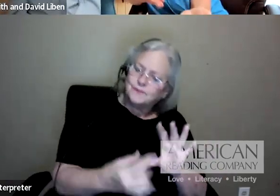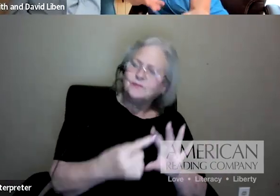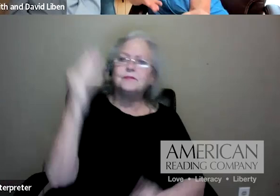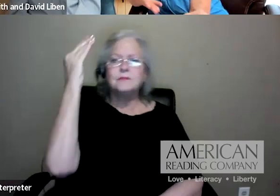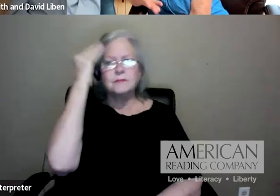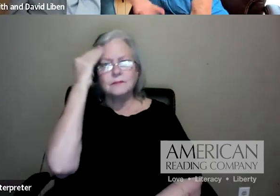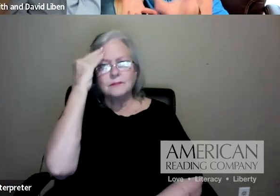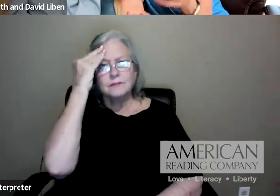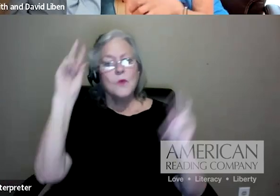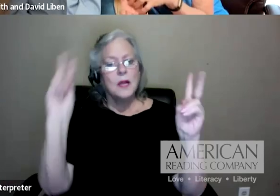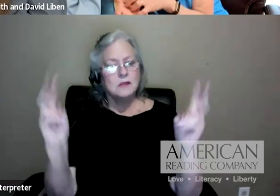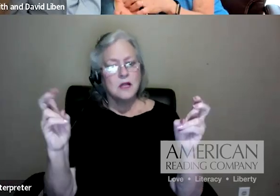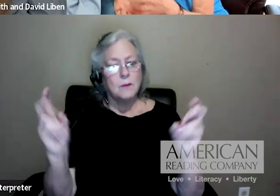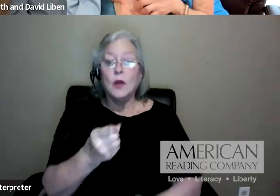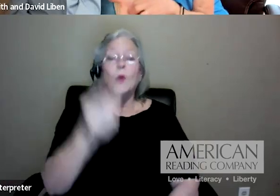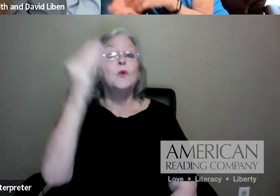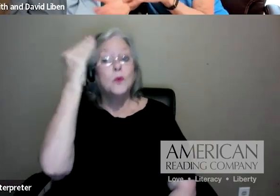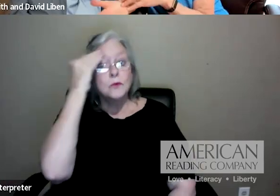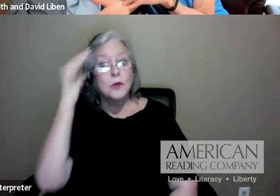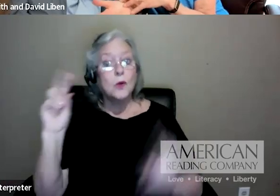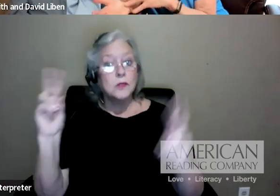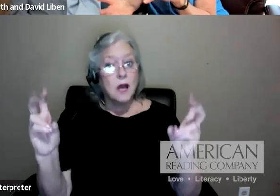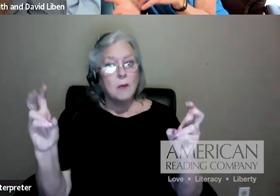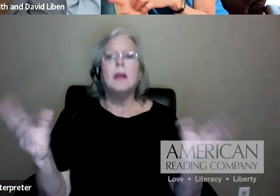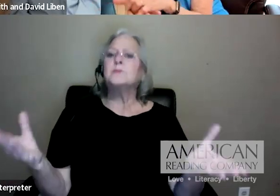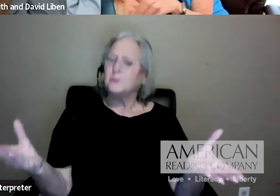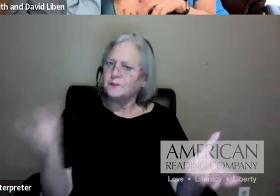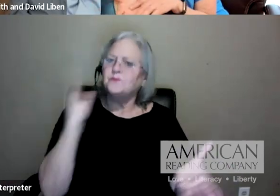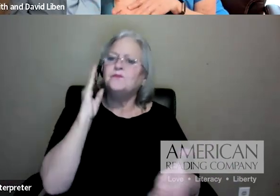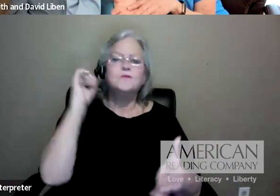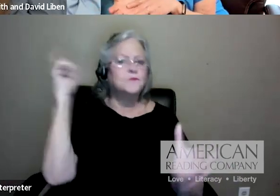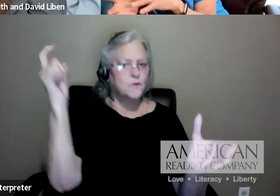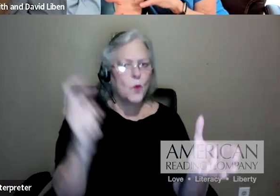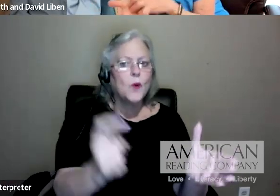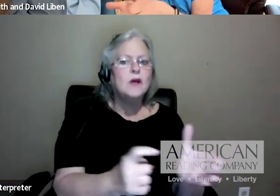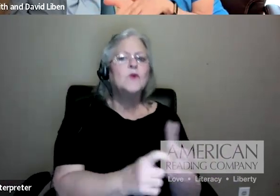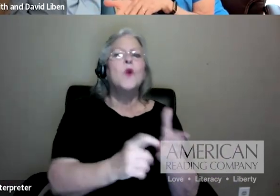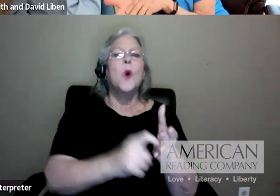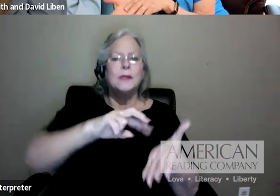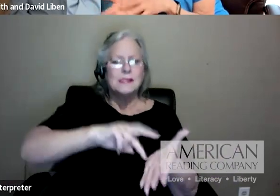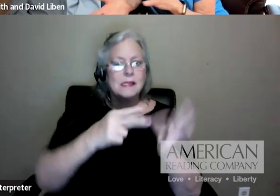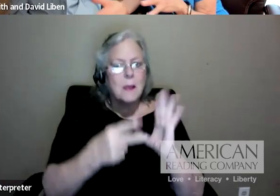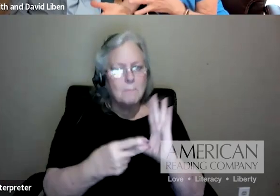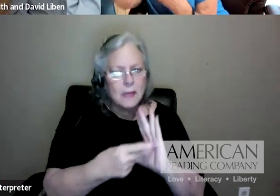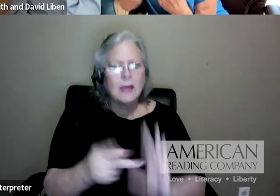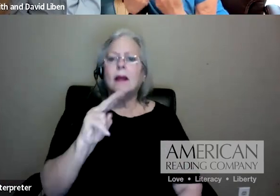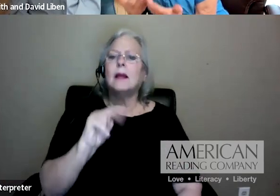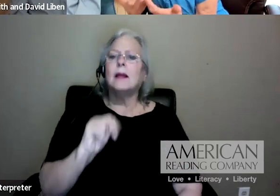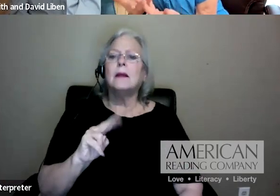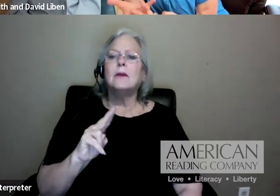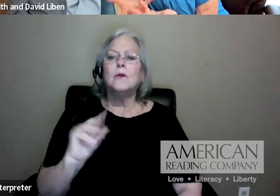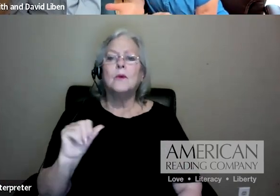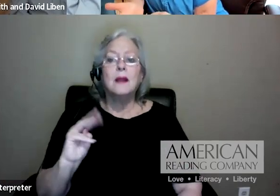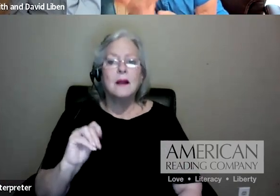the thing, if you know the topic, you're much more likely to notice the nuances and the meaning conveyed by the tier two words. So there's a